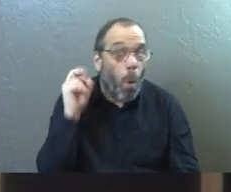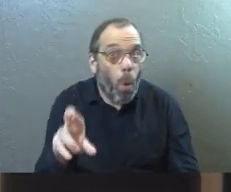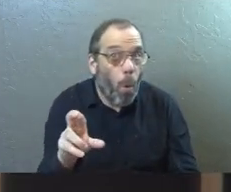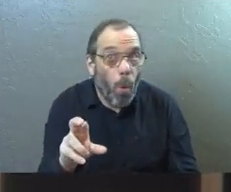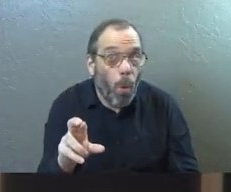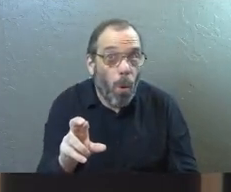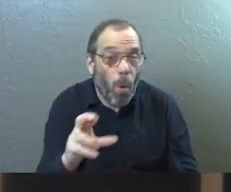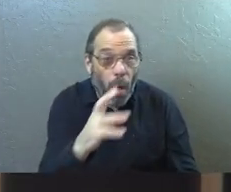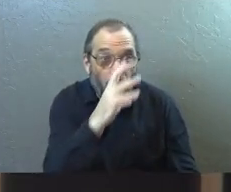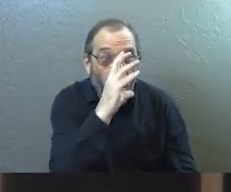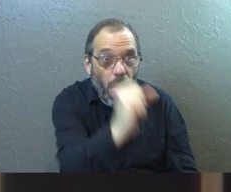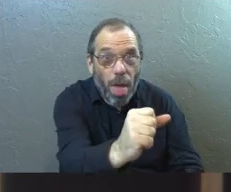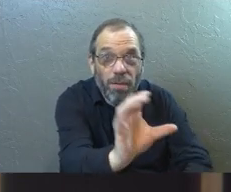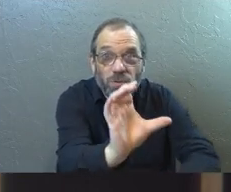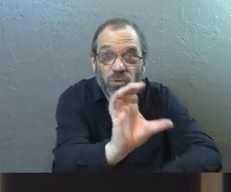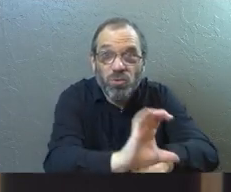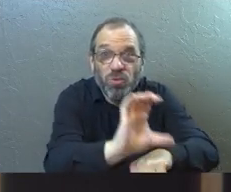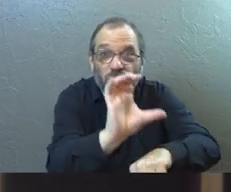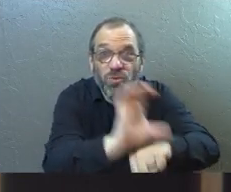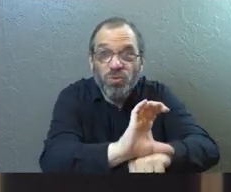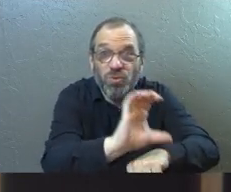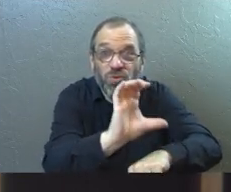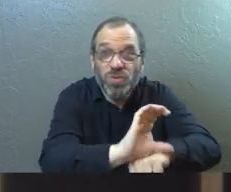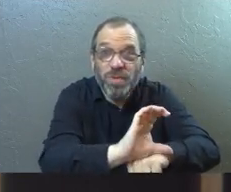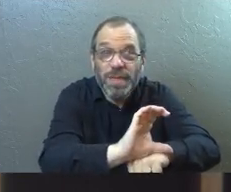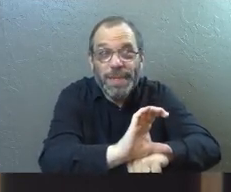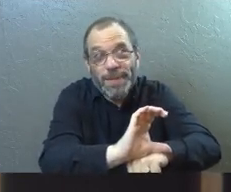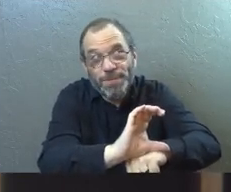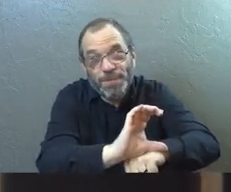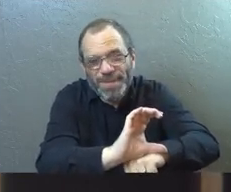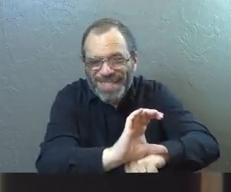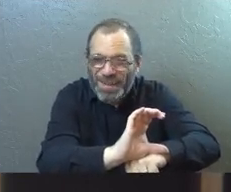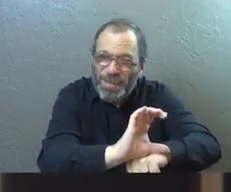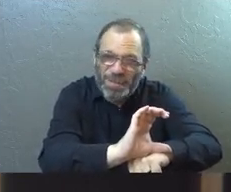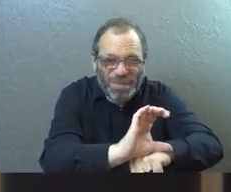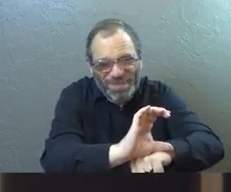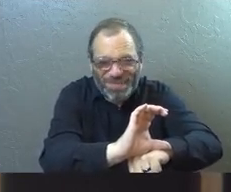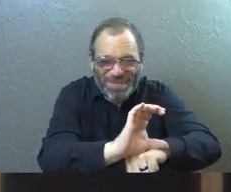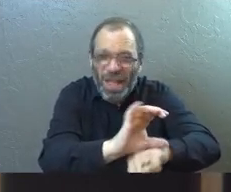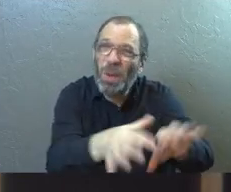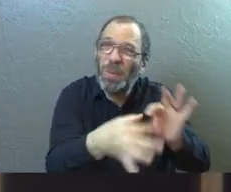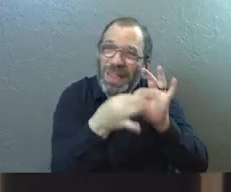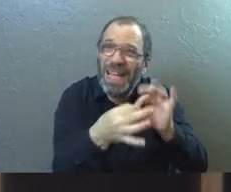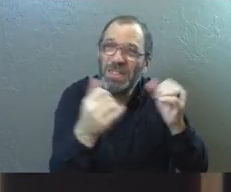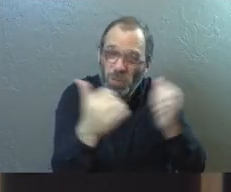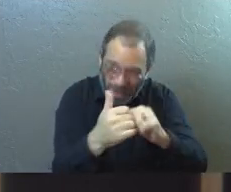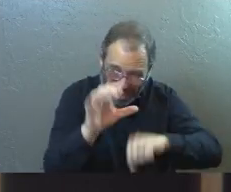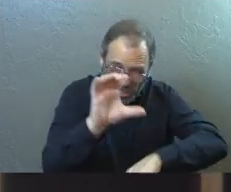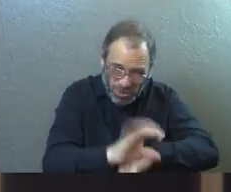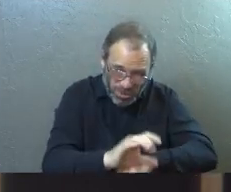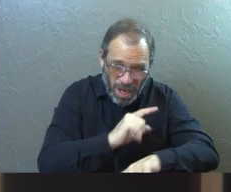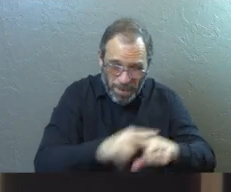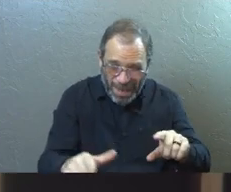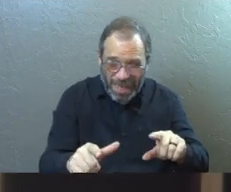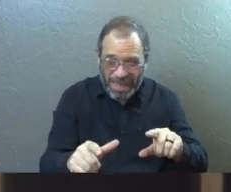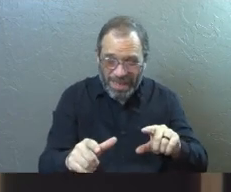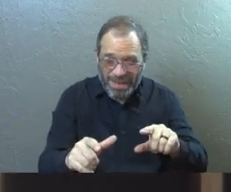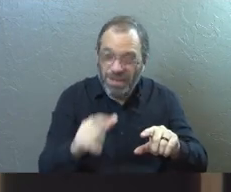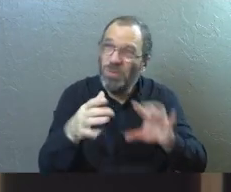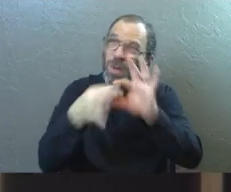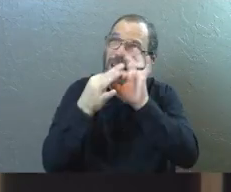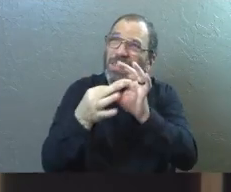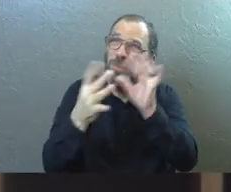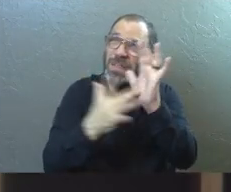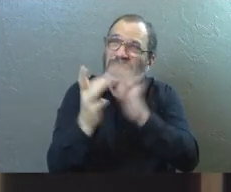attracted to the church. There's sometimes we have a relationship with a church, but we don't have a relationship with